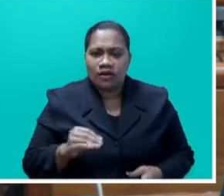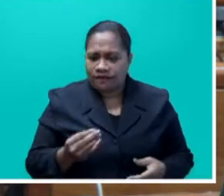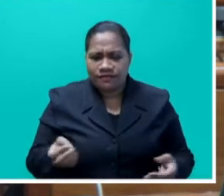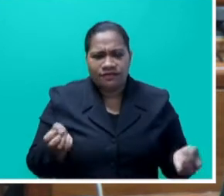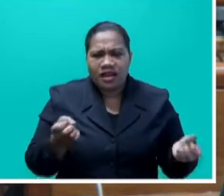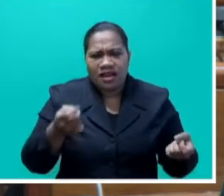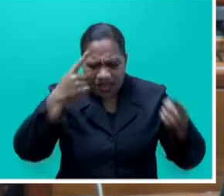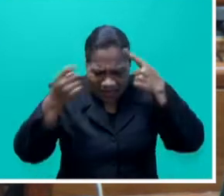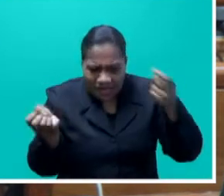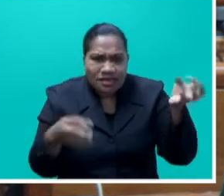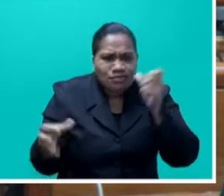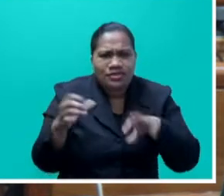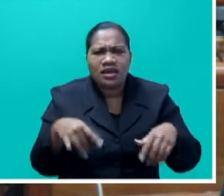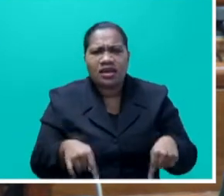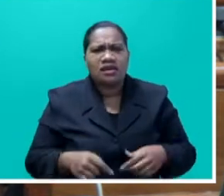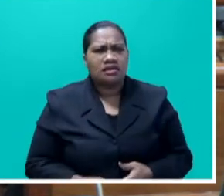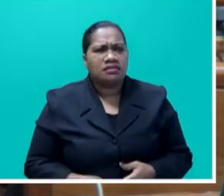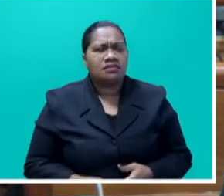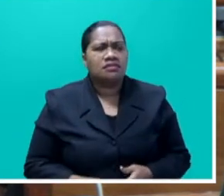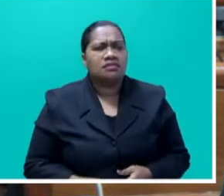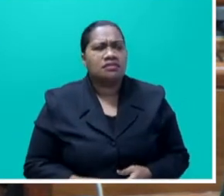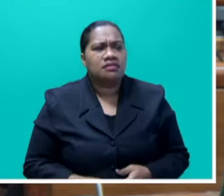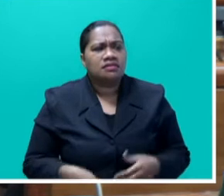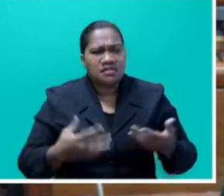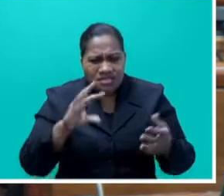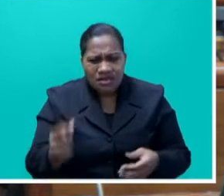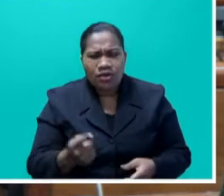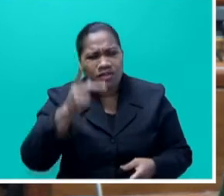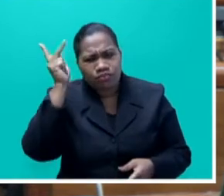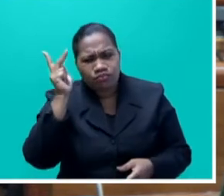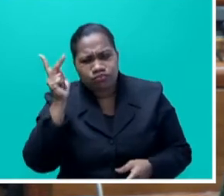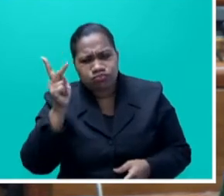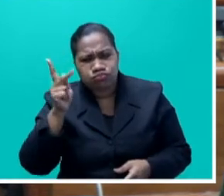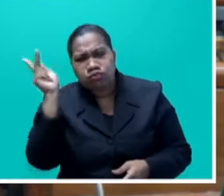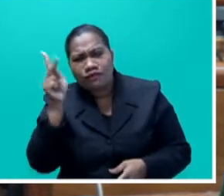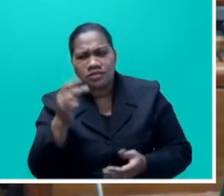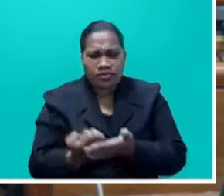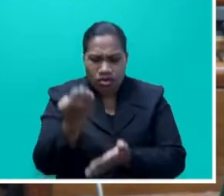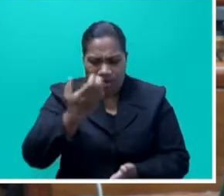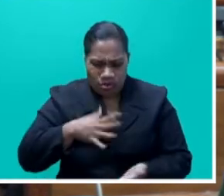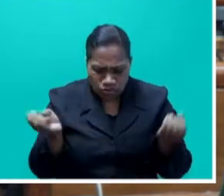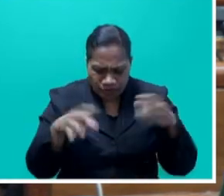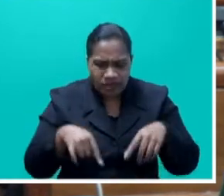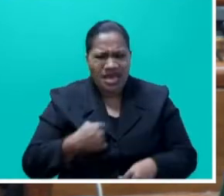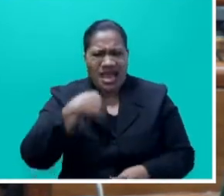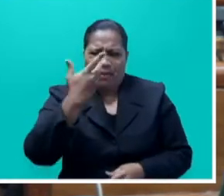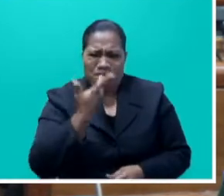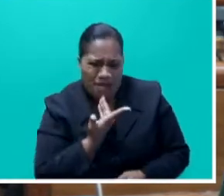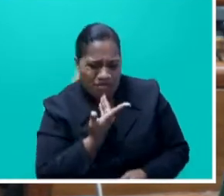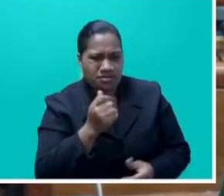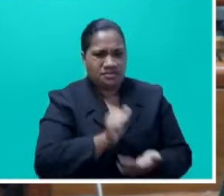someone who says he's a professor of economics, wants to make in this house. I'm embarrassed, Mr Speaker, honestly, I'm embarrassed, Mr Speaker say.